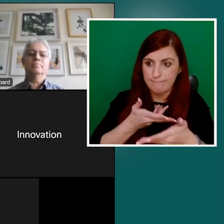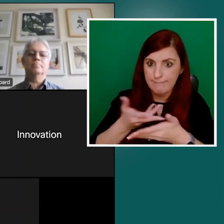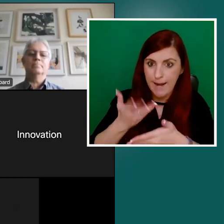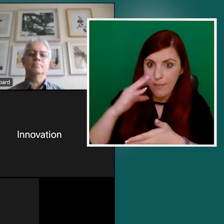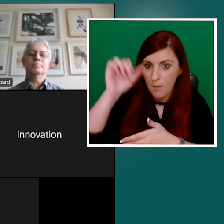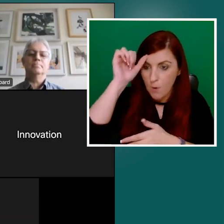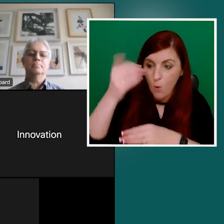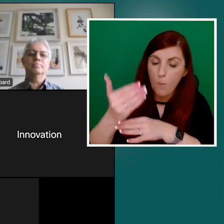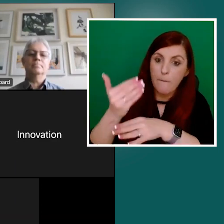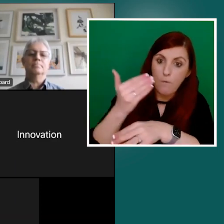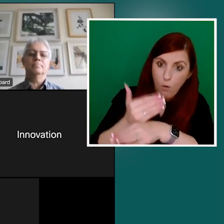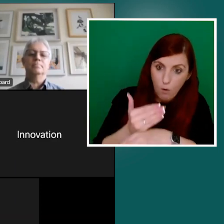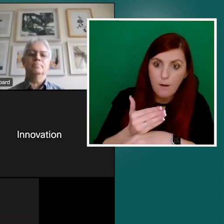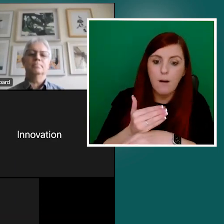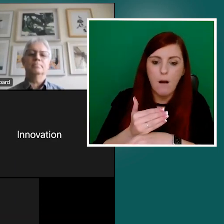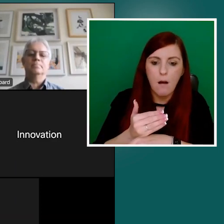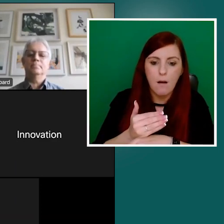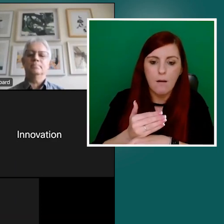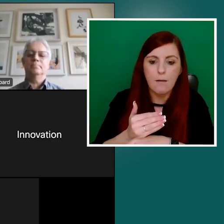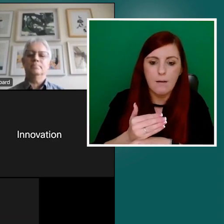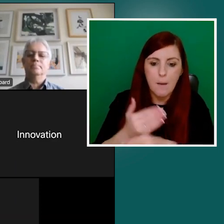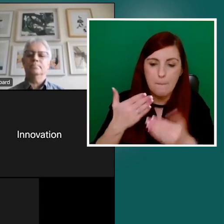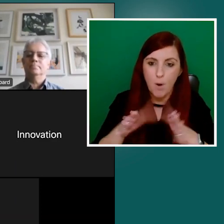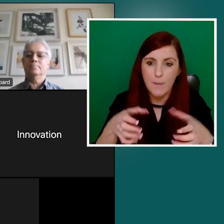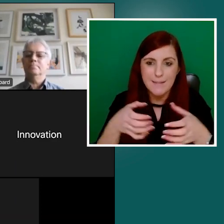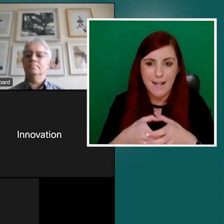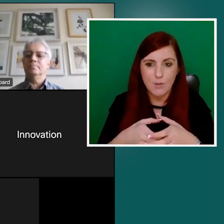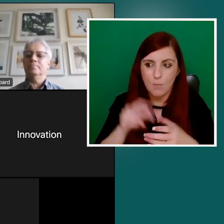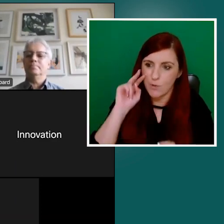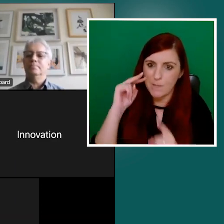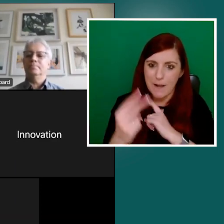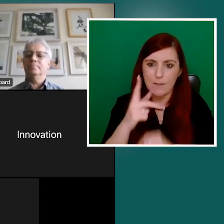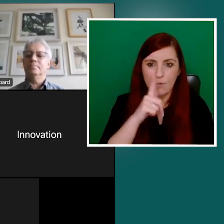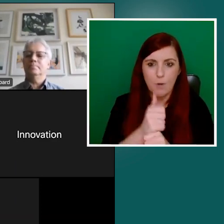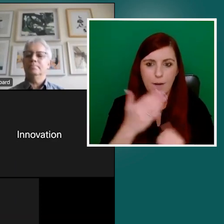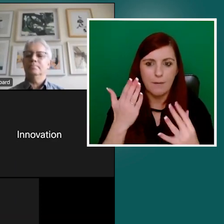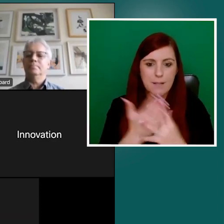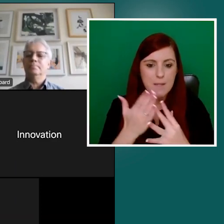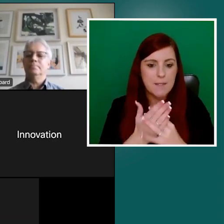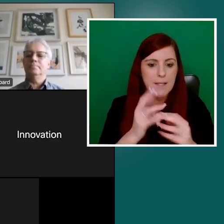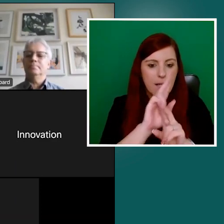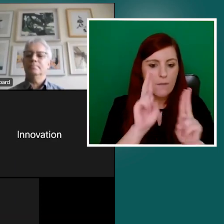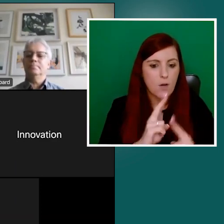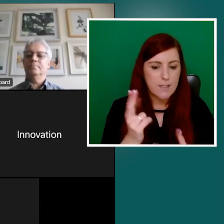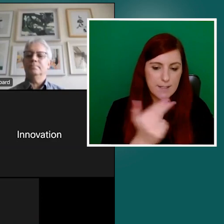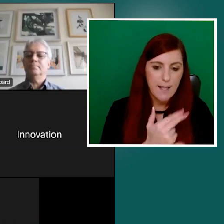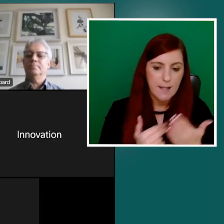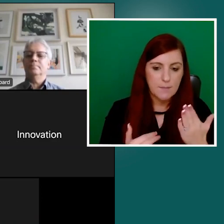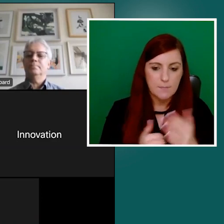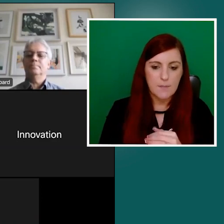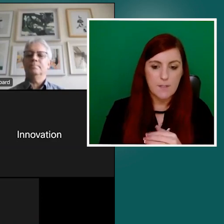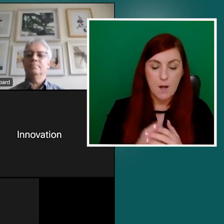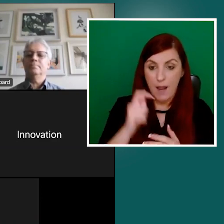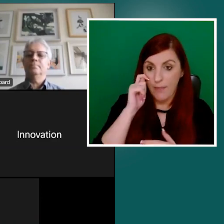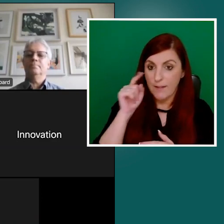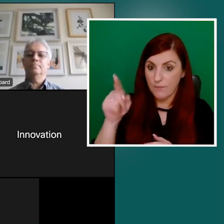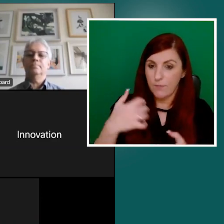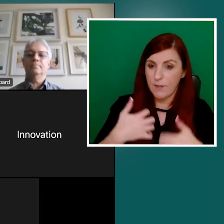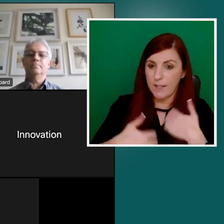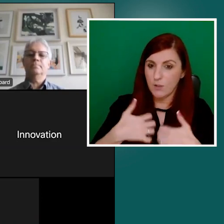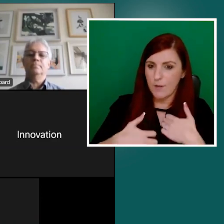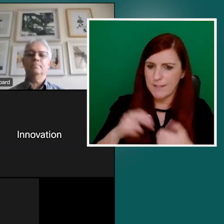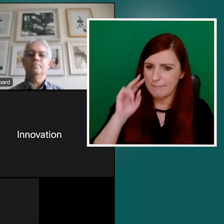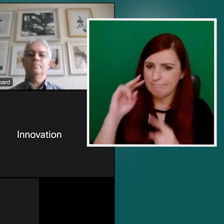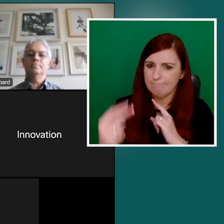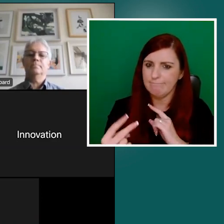of accessibility and universal design. And that's obviously, I think that's, that's a really interesting insight just to, to kind of inform. Um, but the market